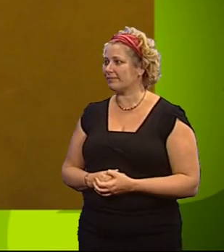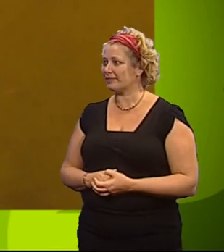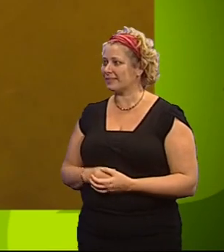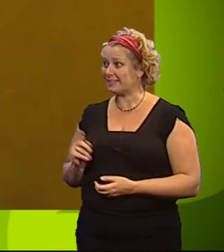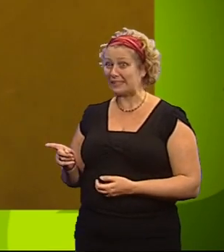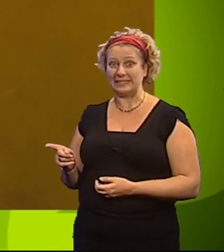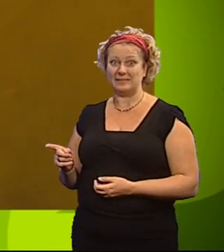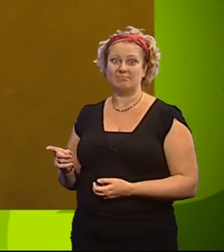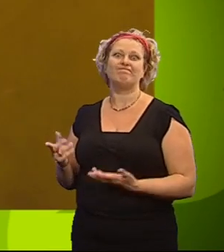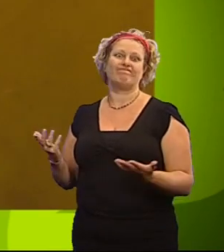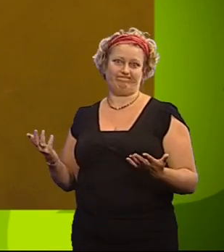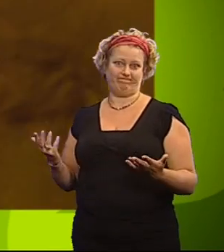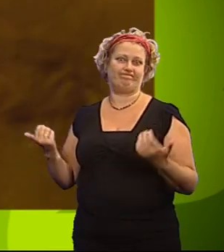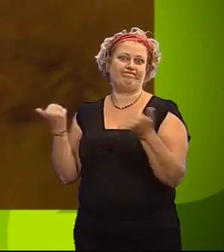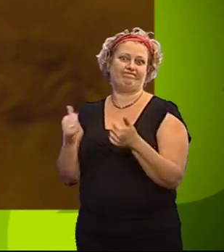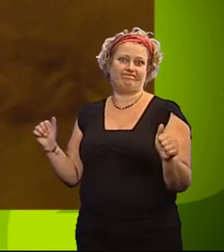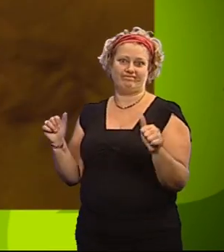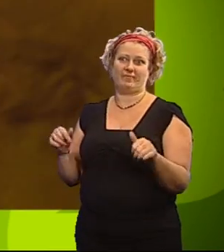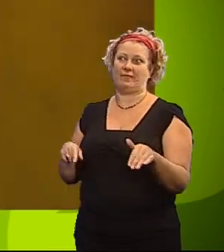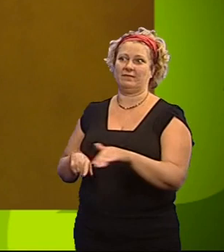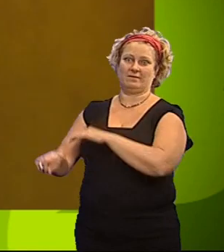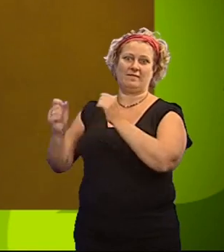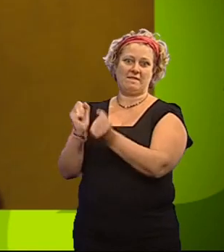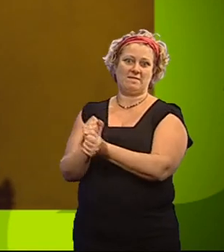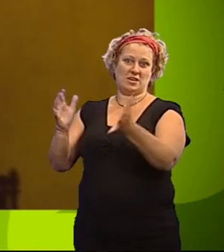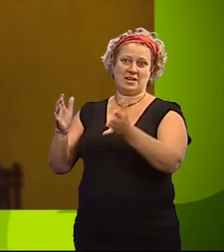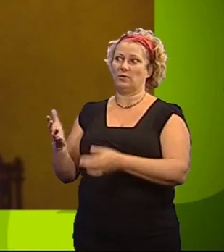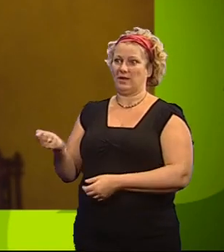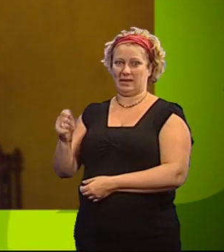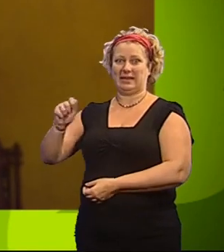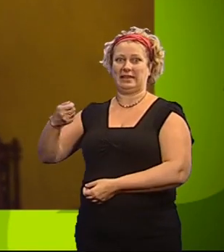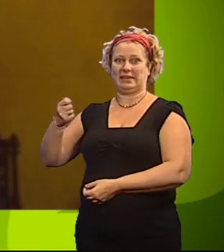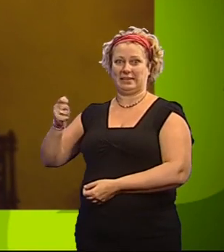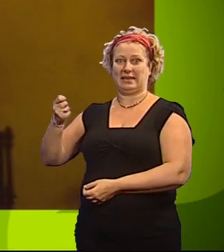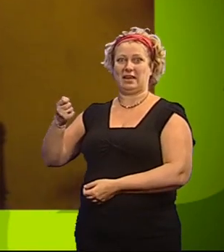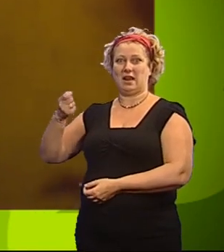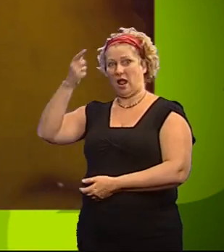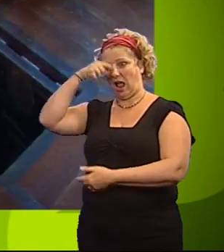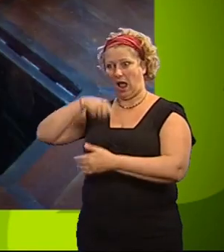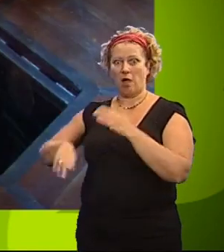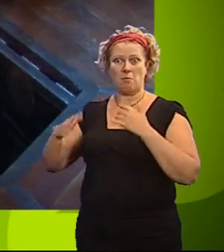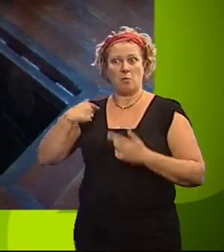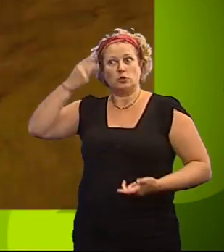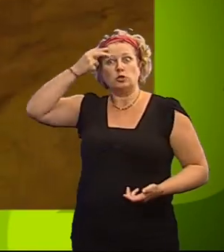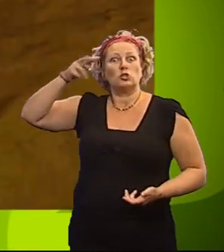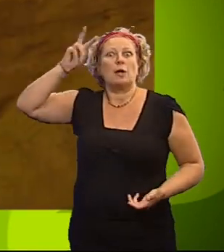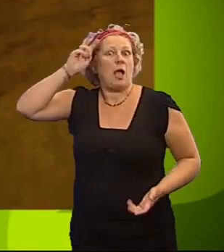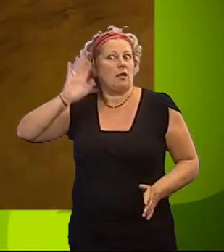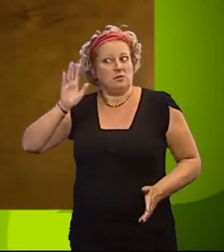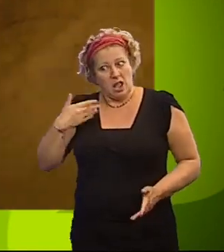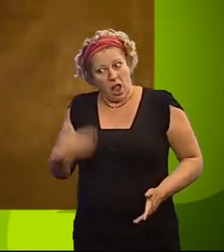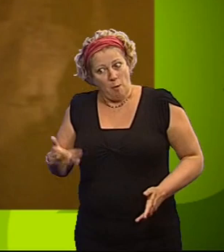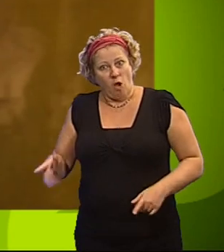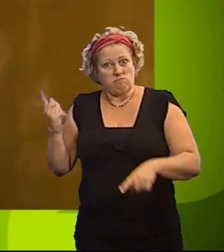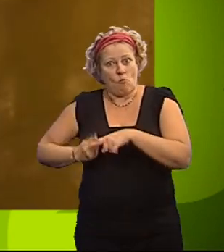Rene, you have won your freedom. Take the key and leave the tower before I change